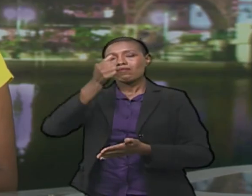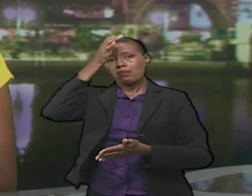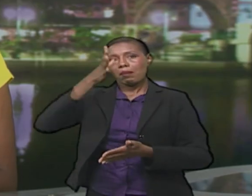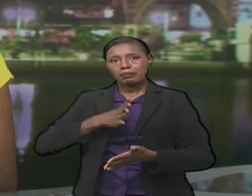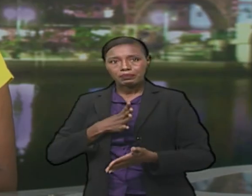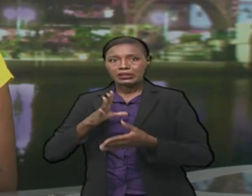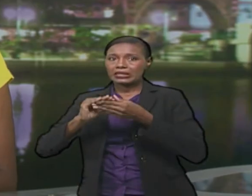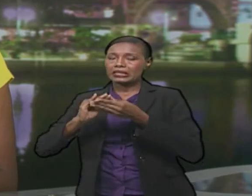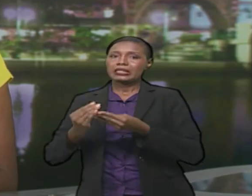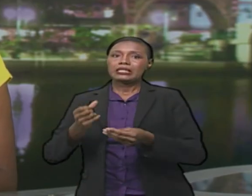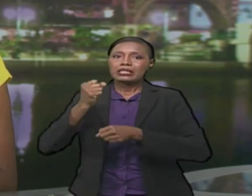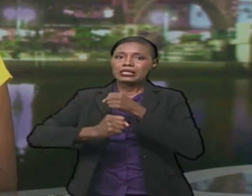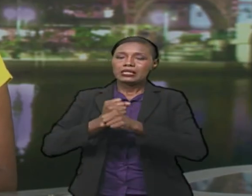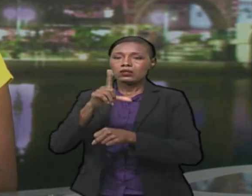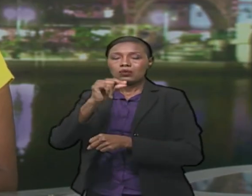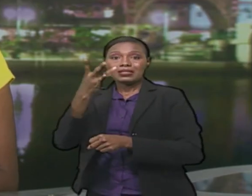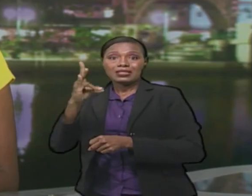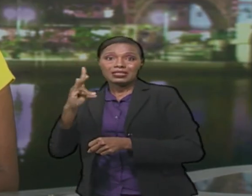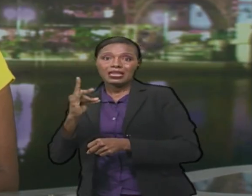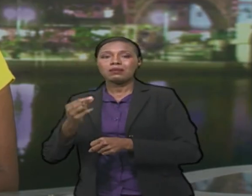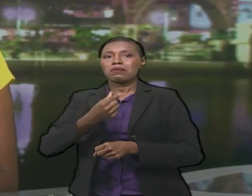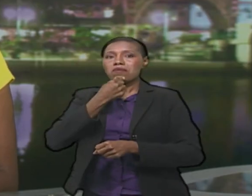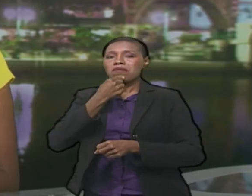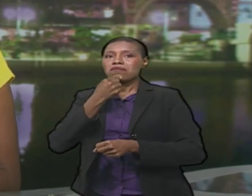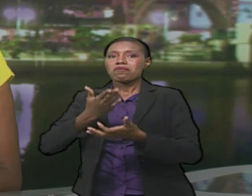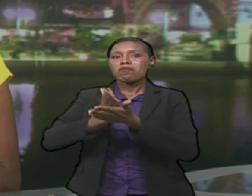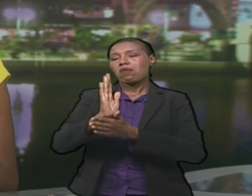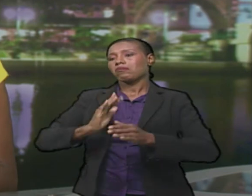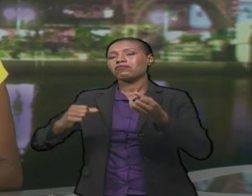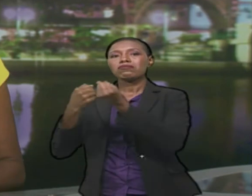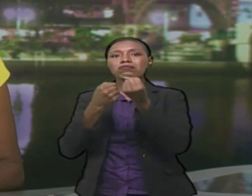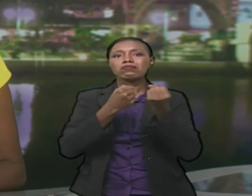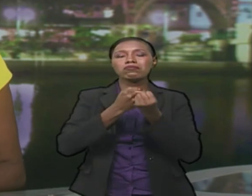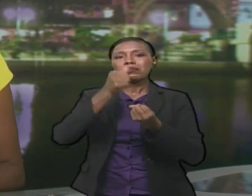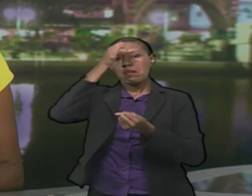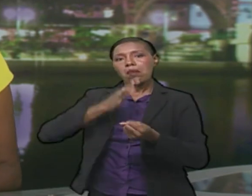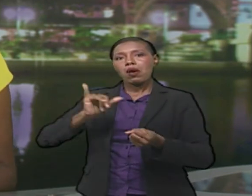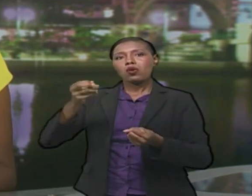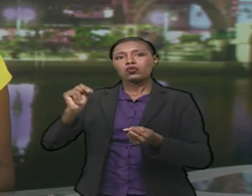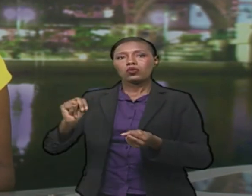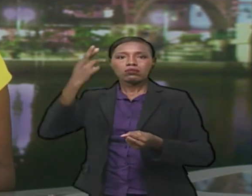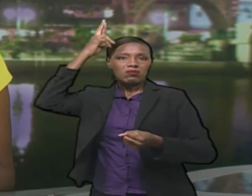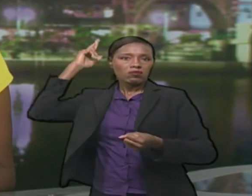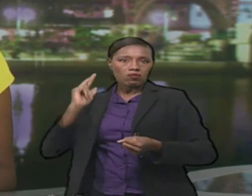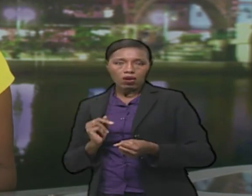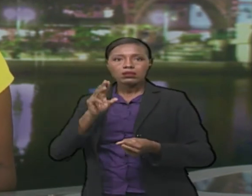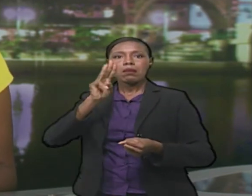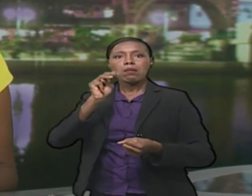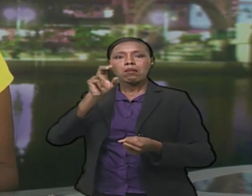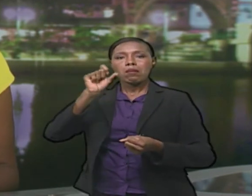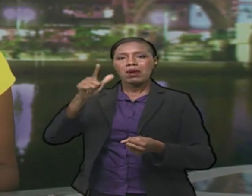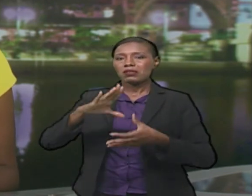state in 2017 by gay rights activist Jason Jones. Well, the Rastafarian and Muslim communities have spoken